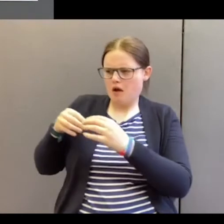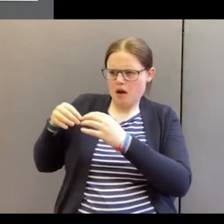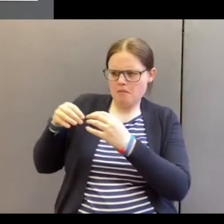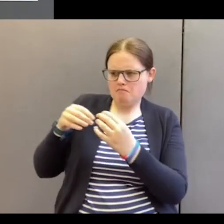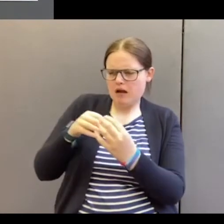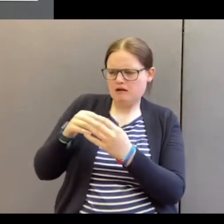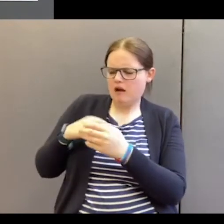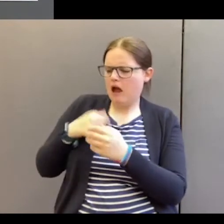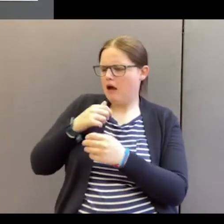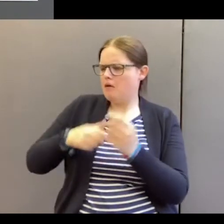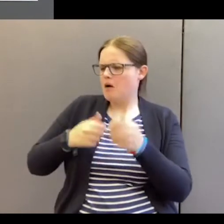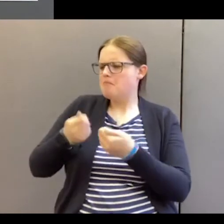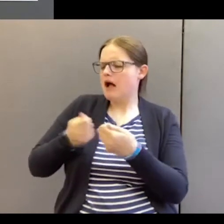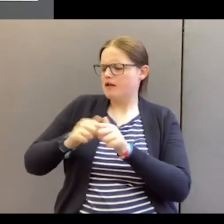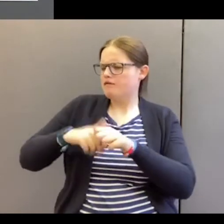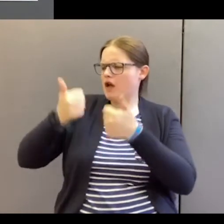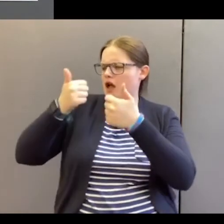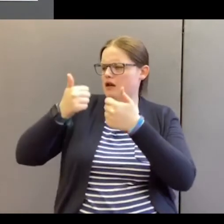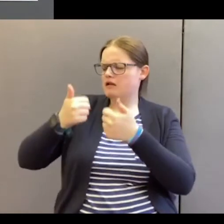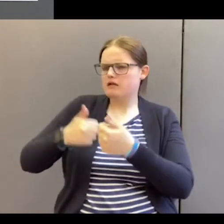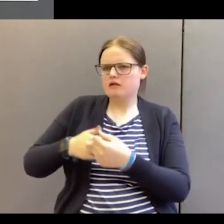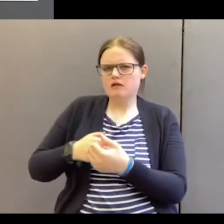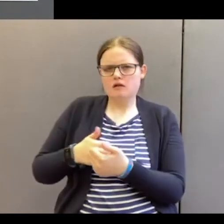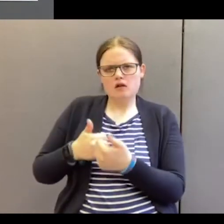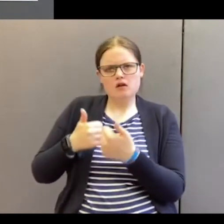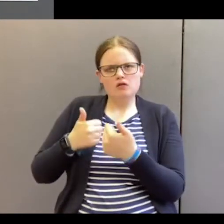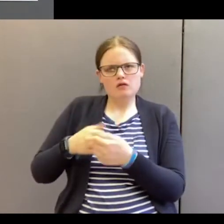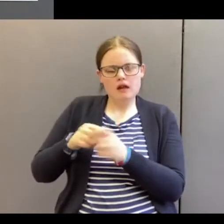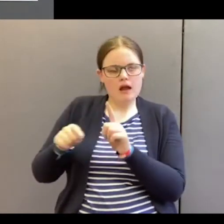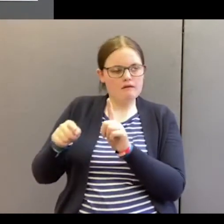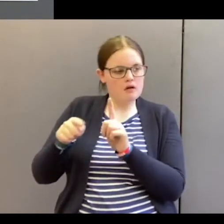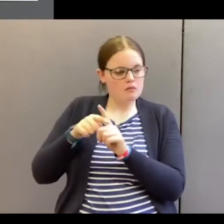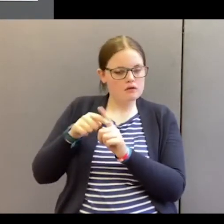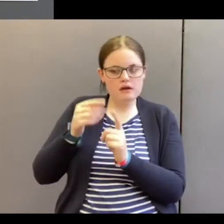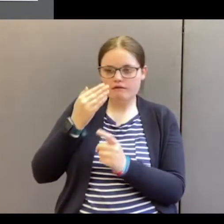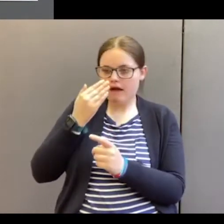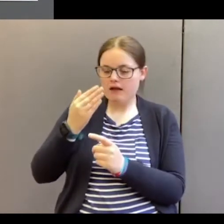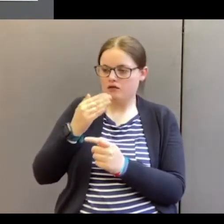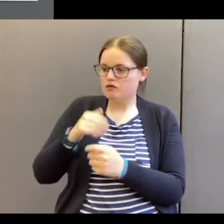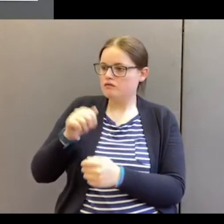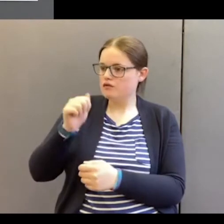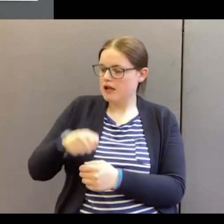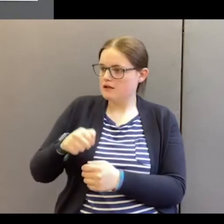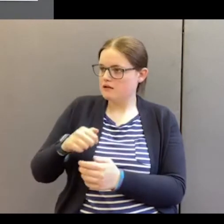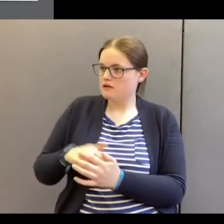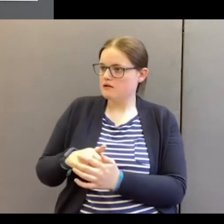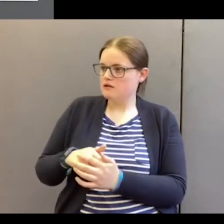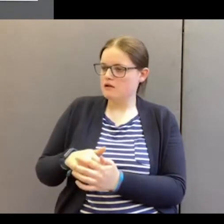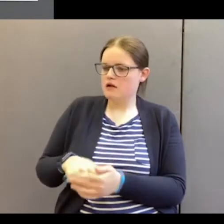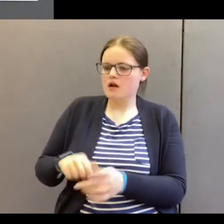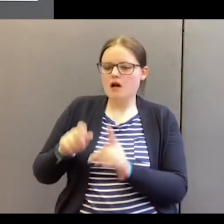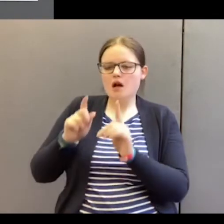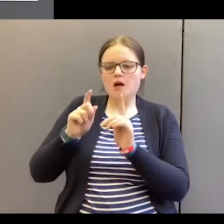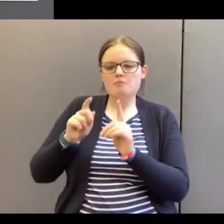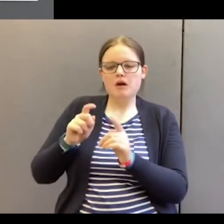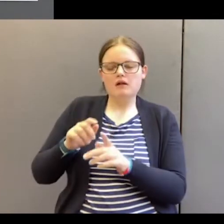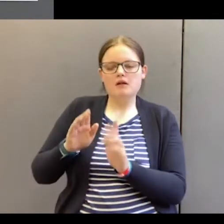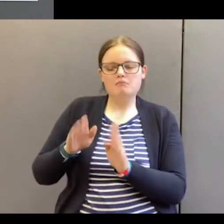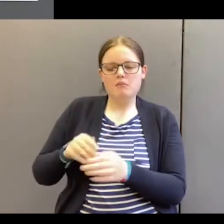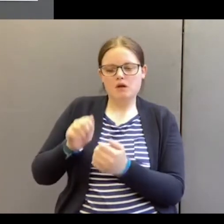manage. Well it's good to have a positive attitude in illness. But we must ever remember